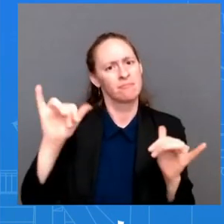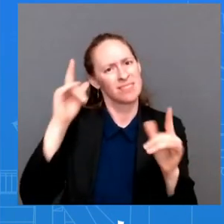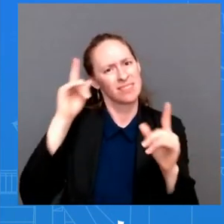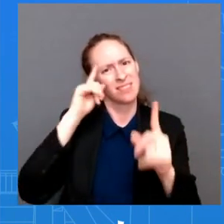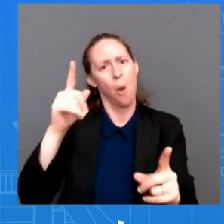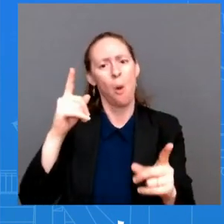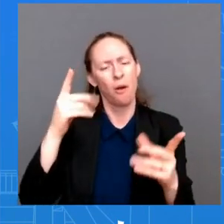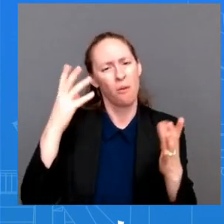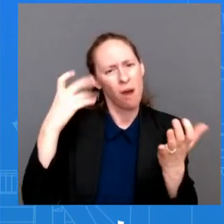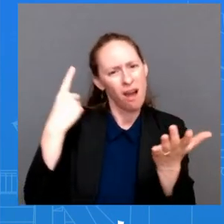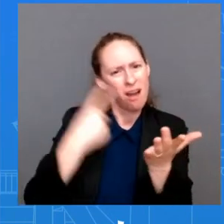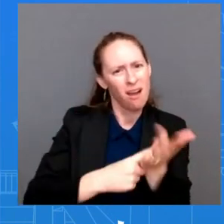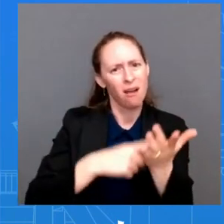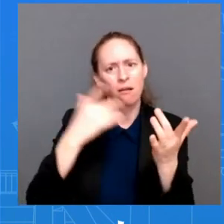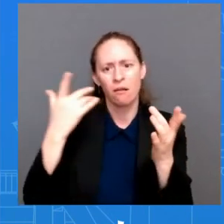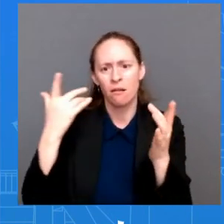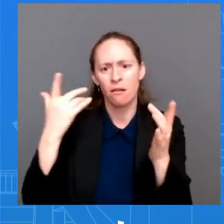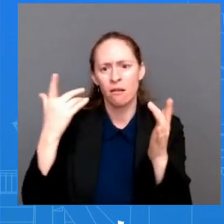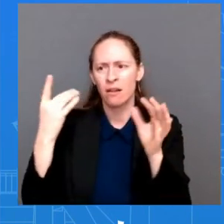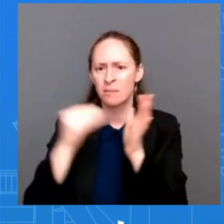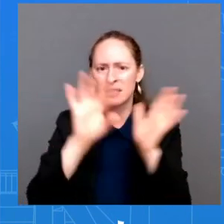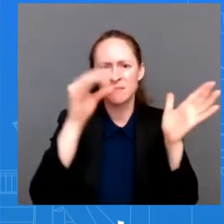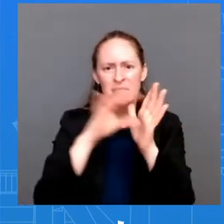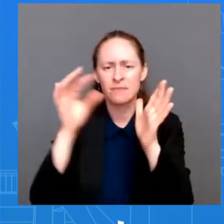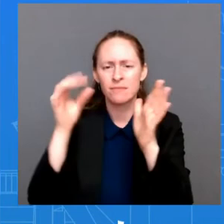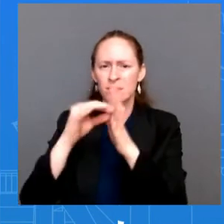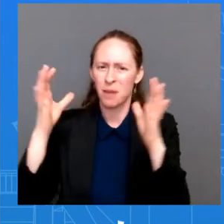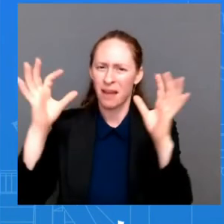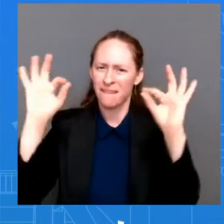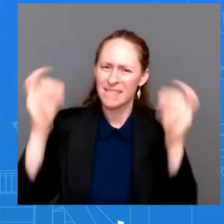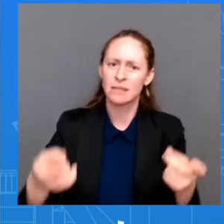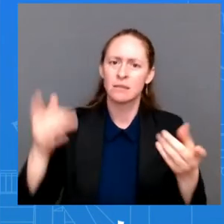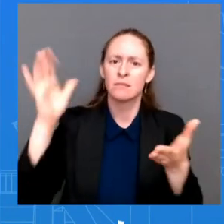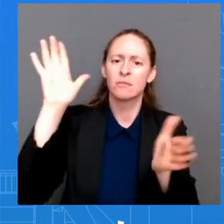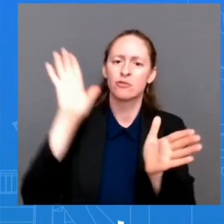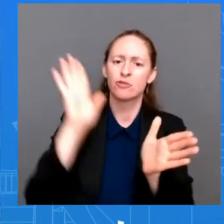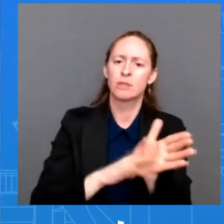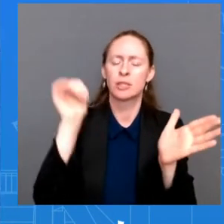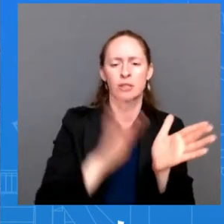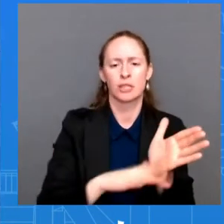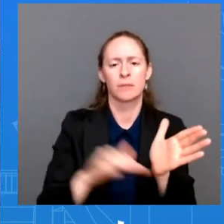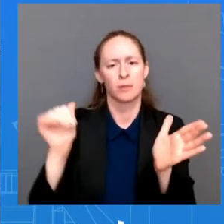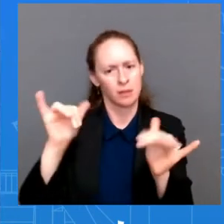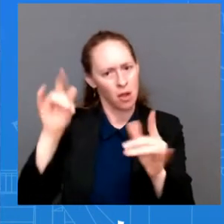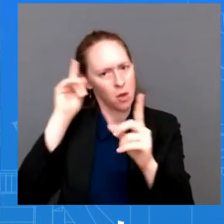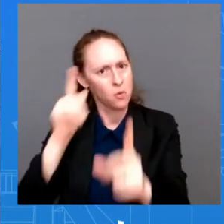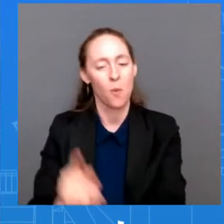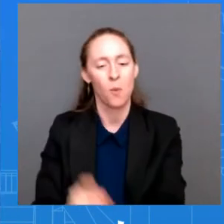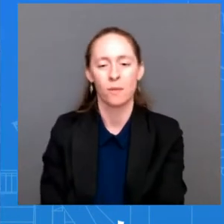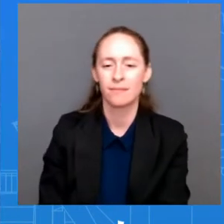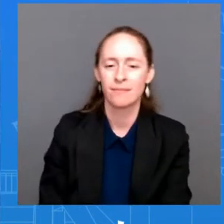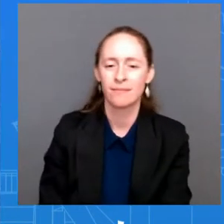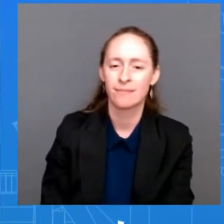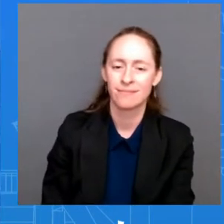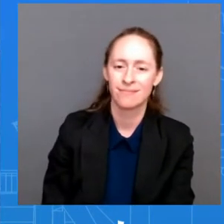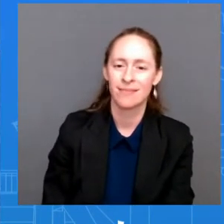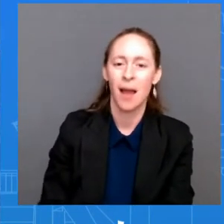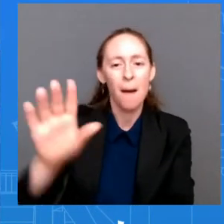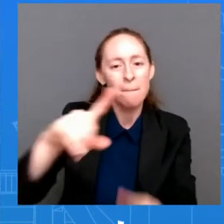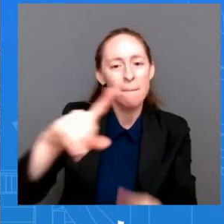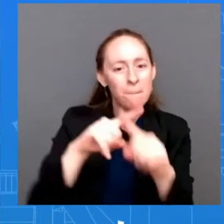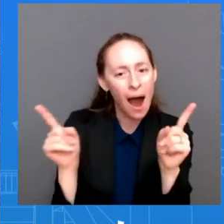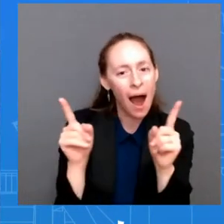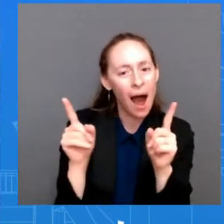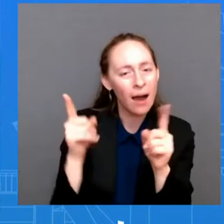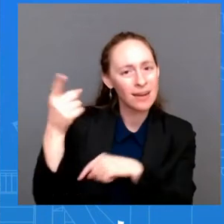figure out how do we continue to lower the deficit. And so repeatedly asked whether he would support President Biden in a 2024 re-election and he